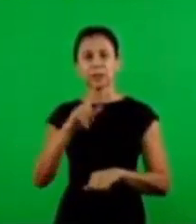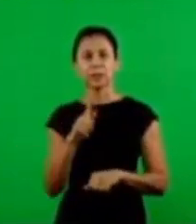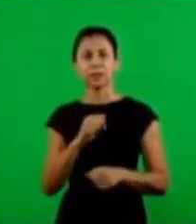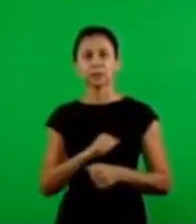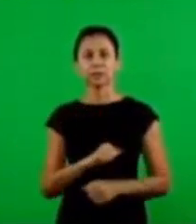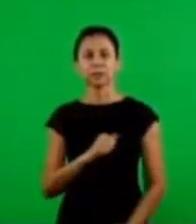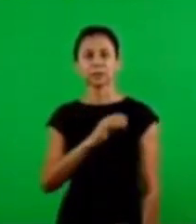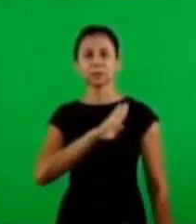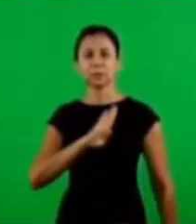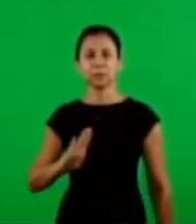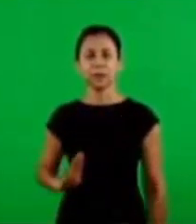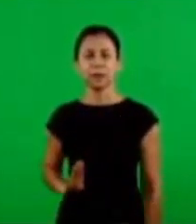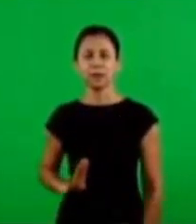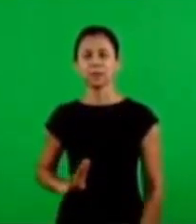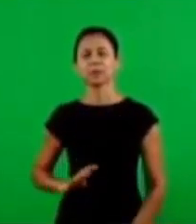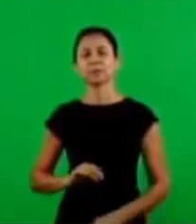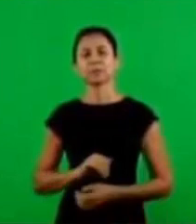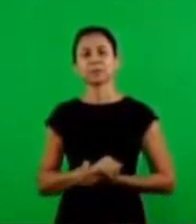communities